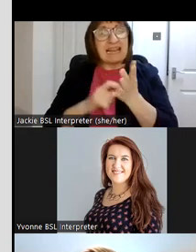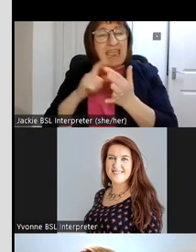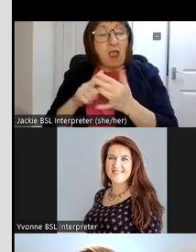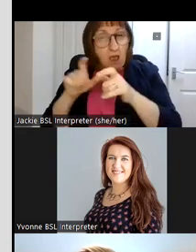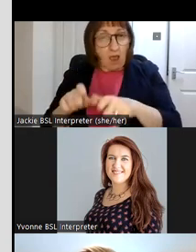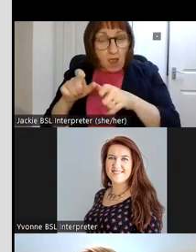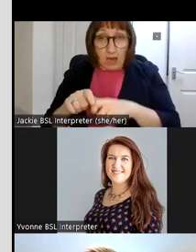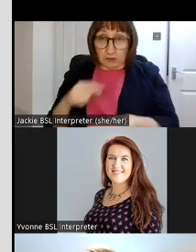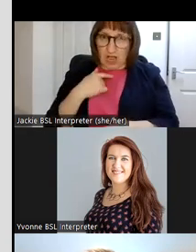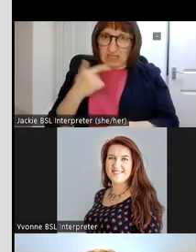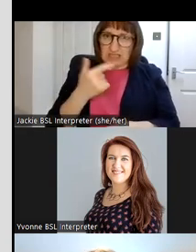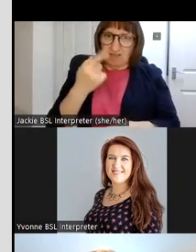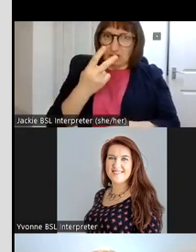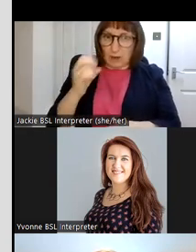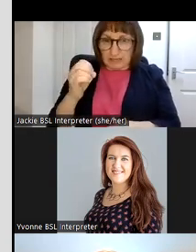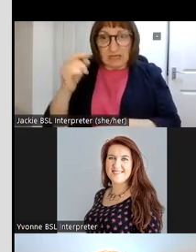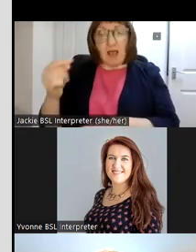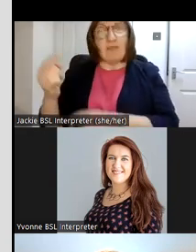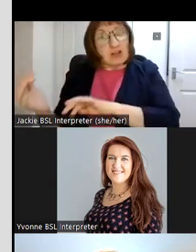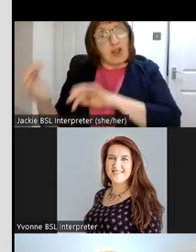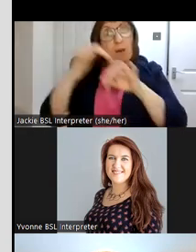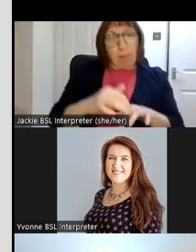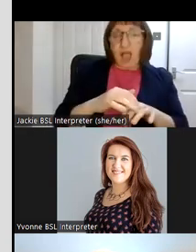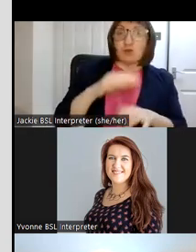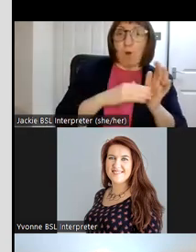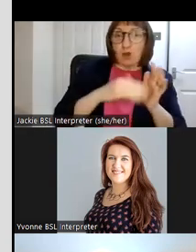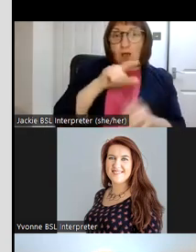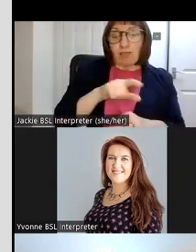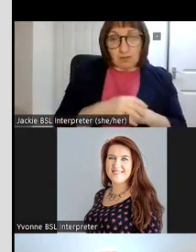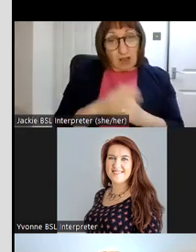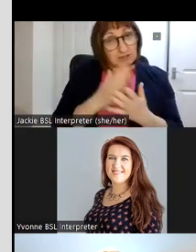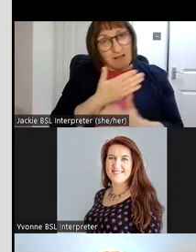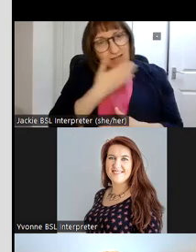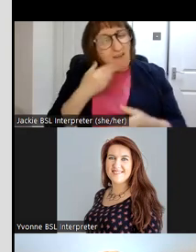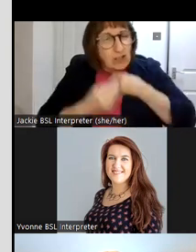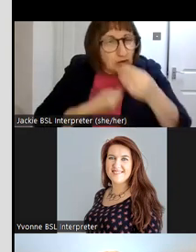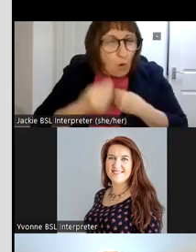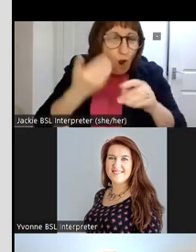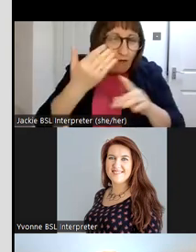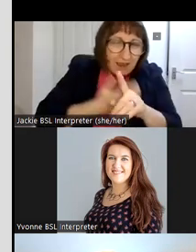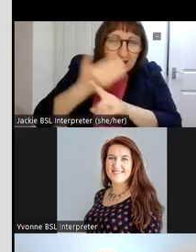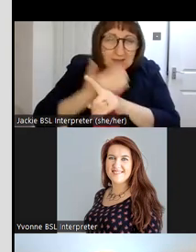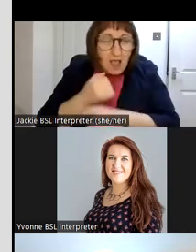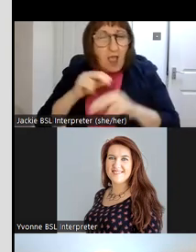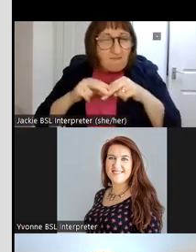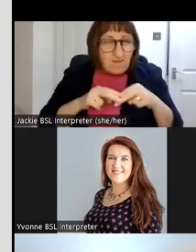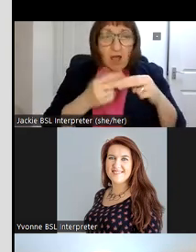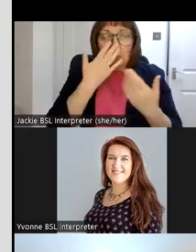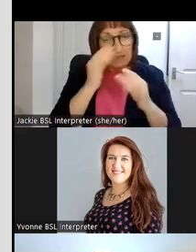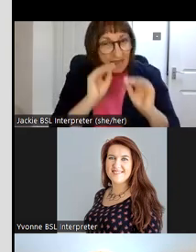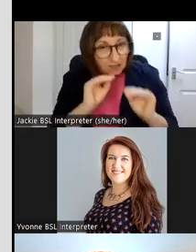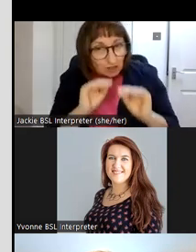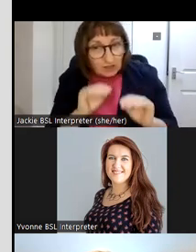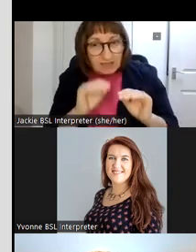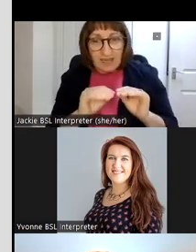back to 1728 coming to my colin um and then there's lovely little stories in it about um the family being educated uh